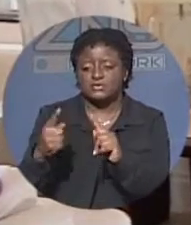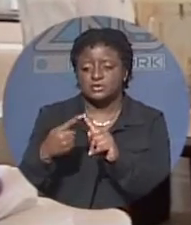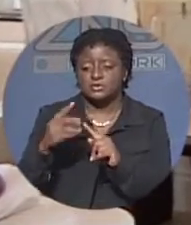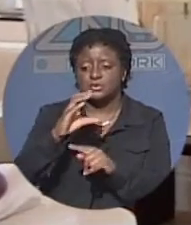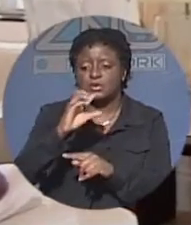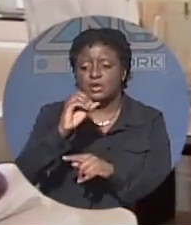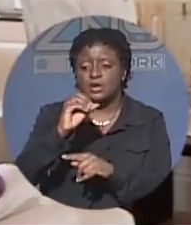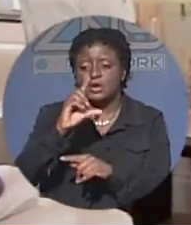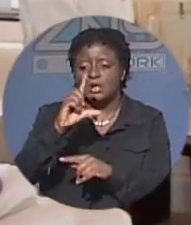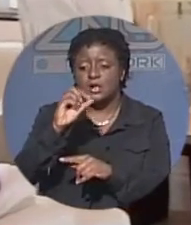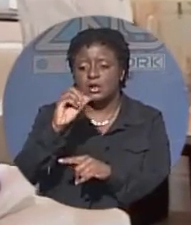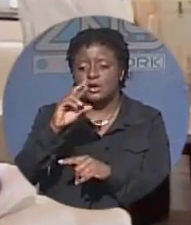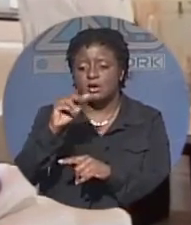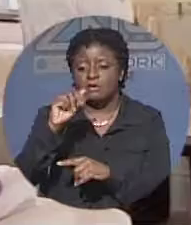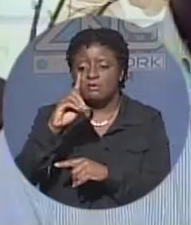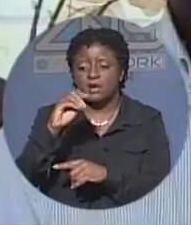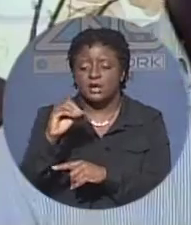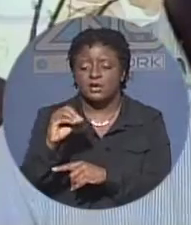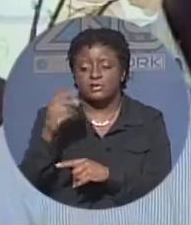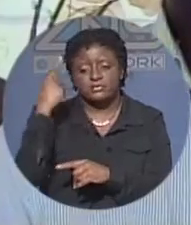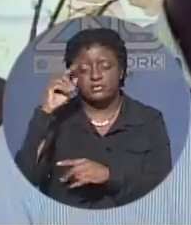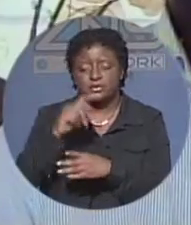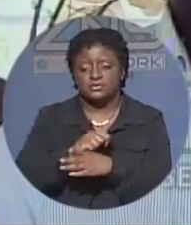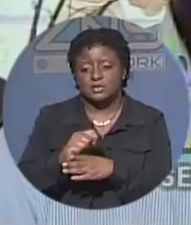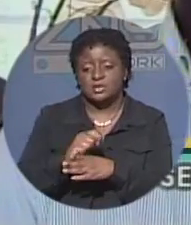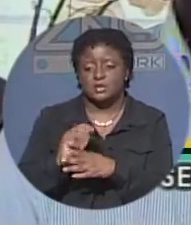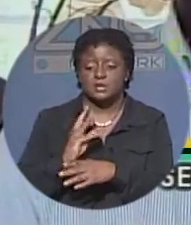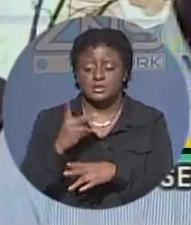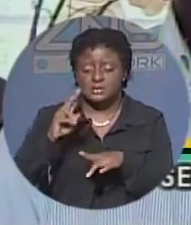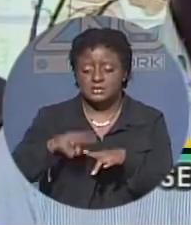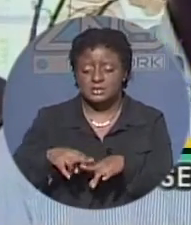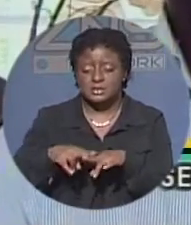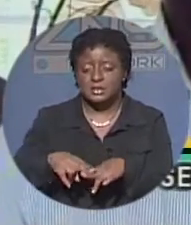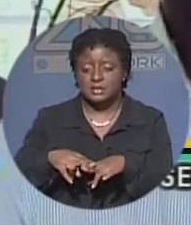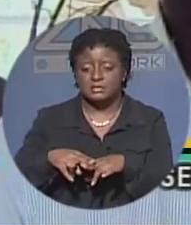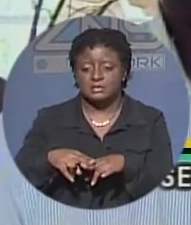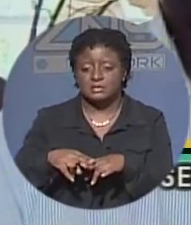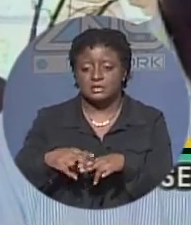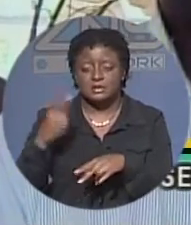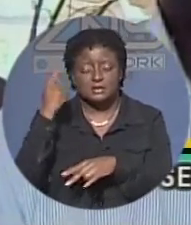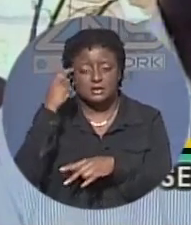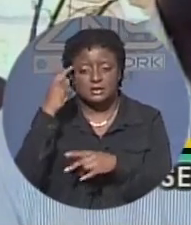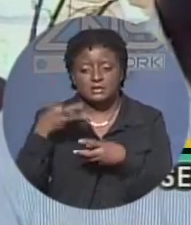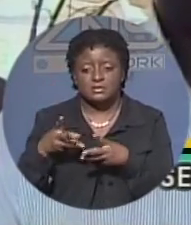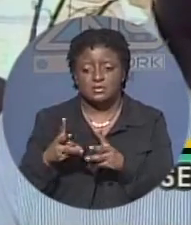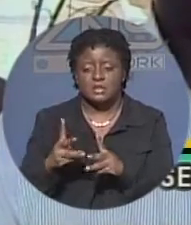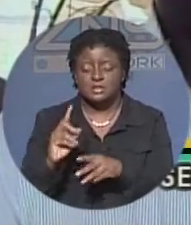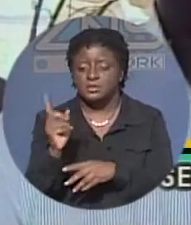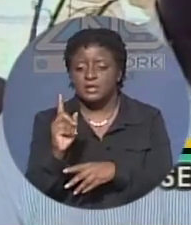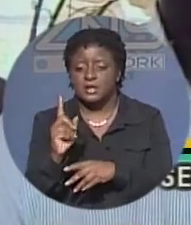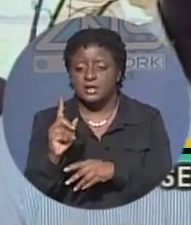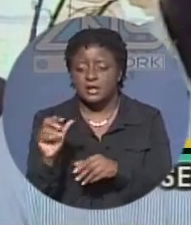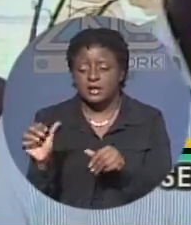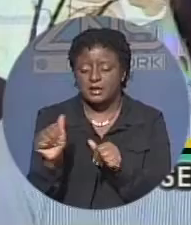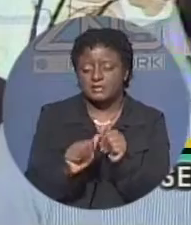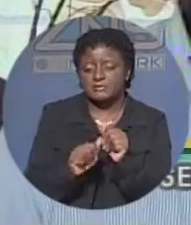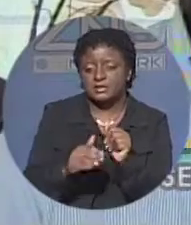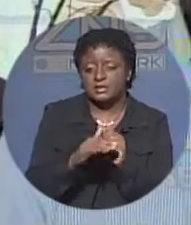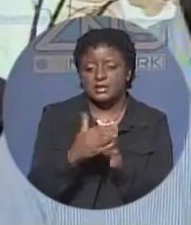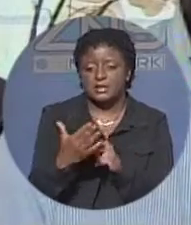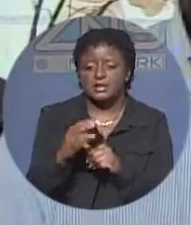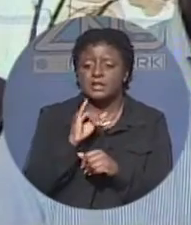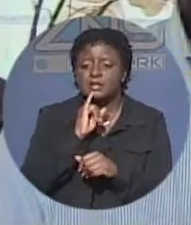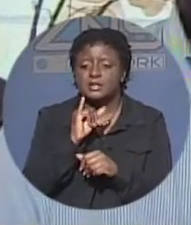it was quite beneficial we sit down we come up with ways that where everything is consistent rather